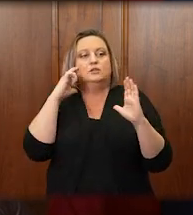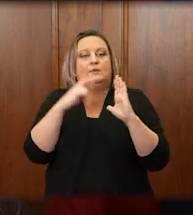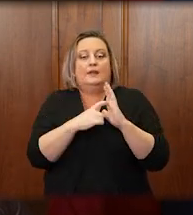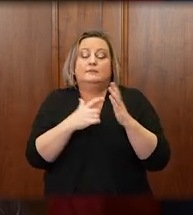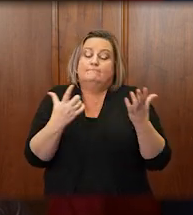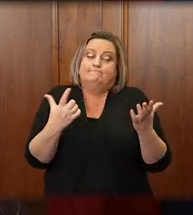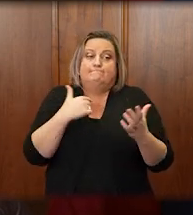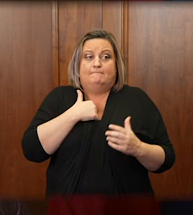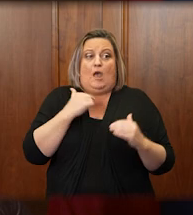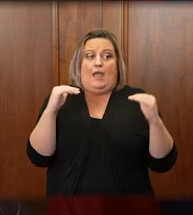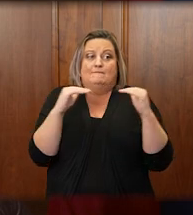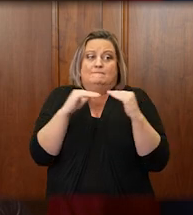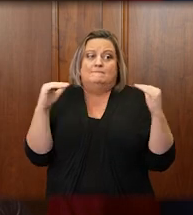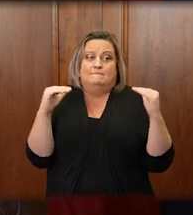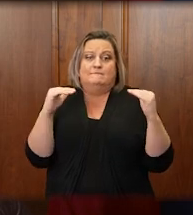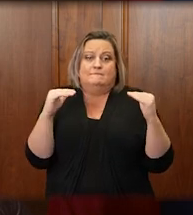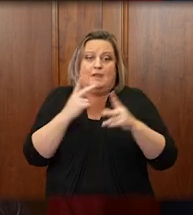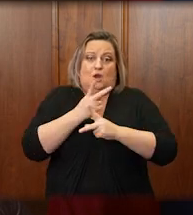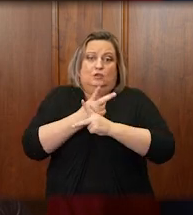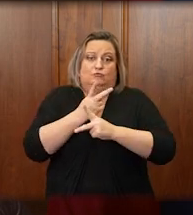were heard and treated fairly.